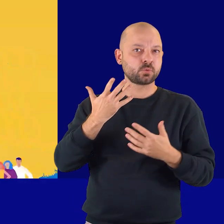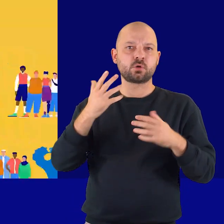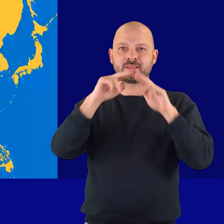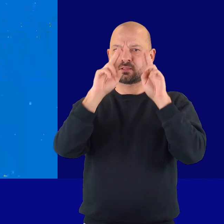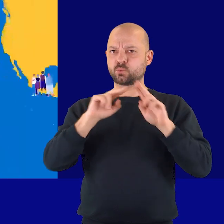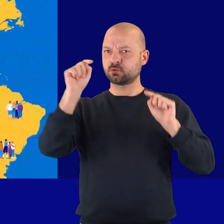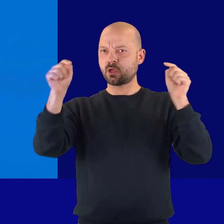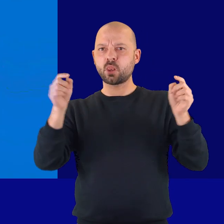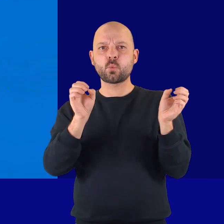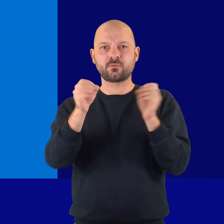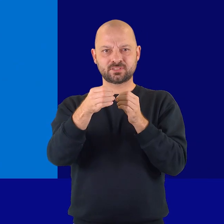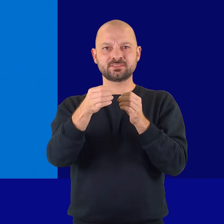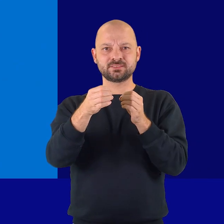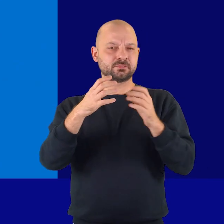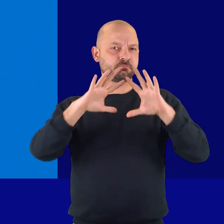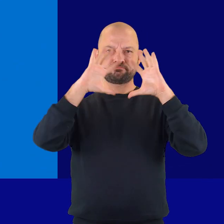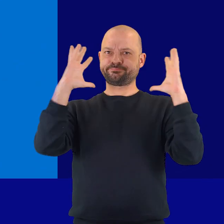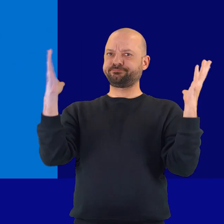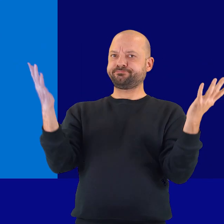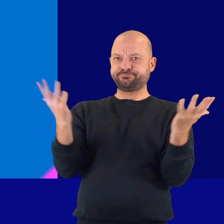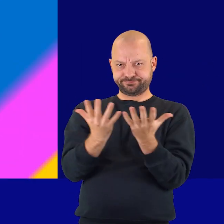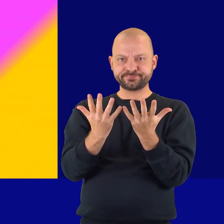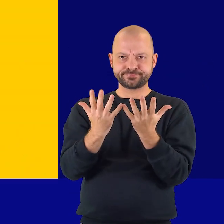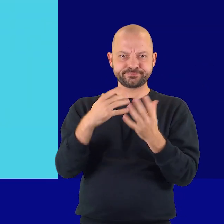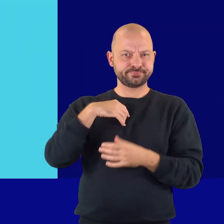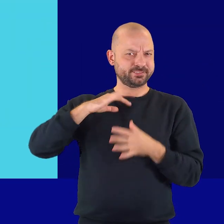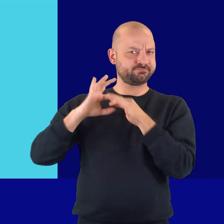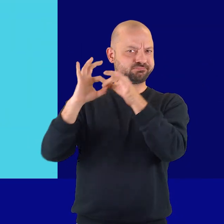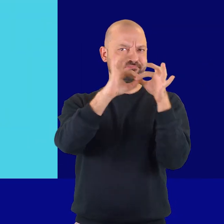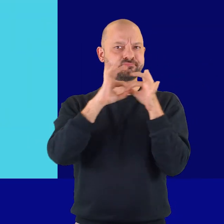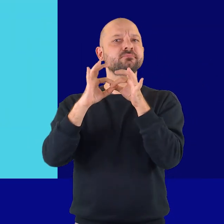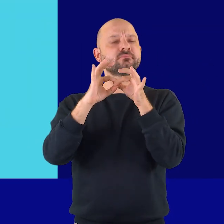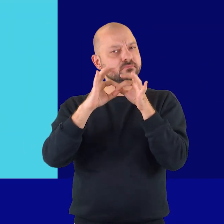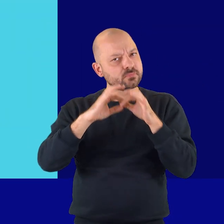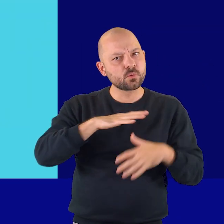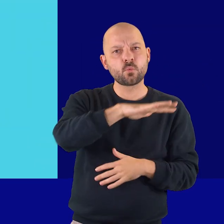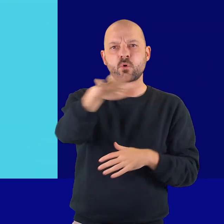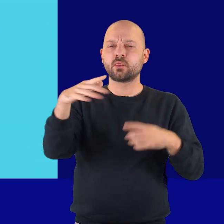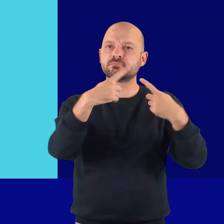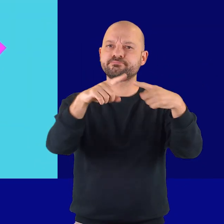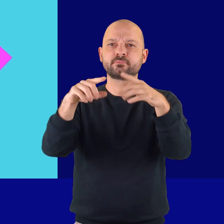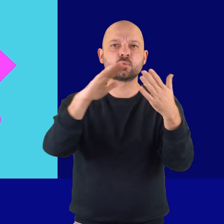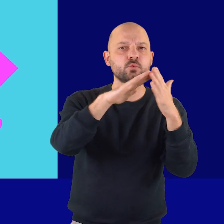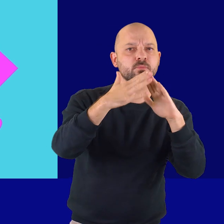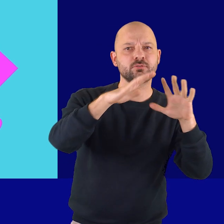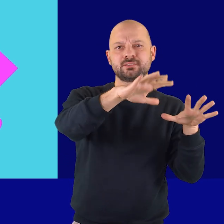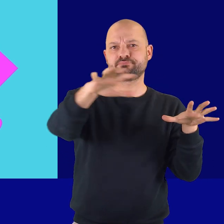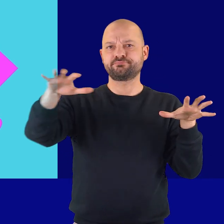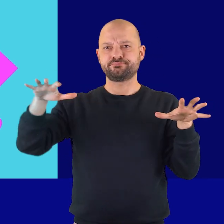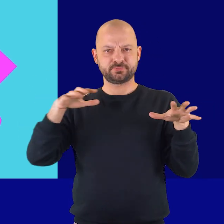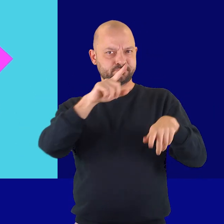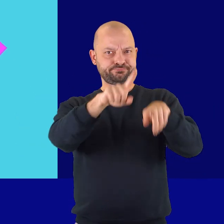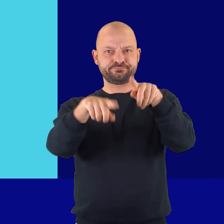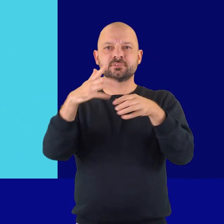foreign offices, at all levels of the foundation. Varying dimensions of discrimination play a role in every